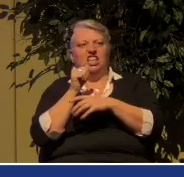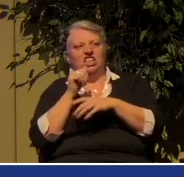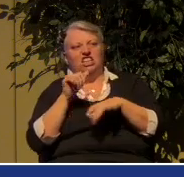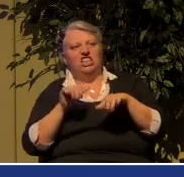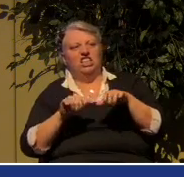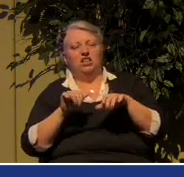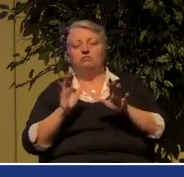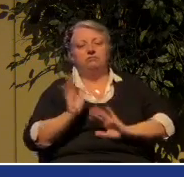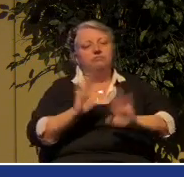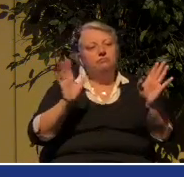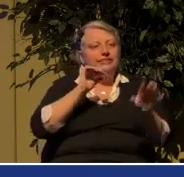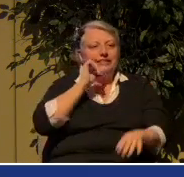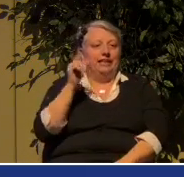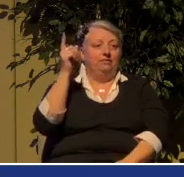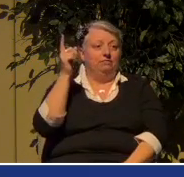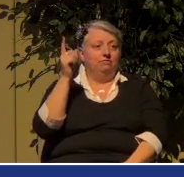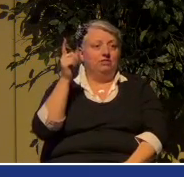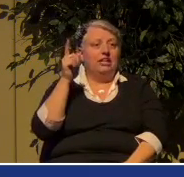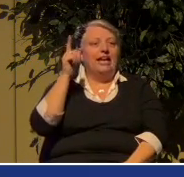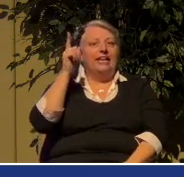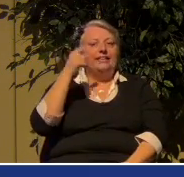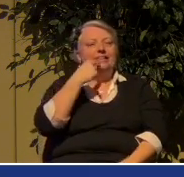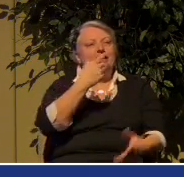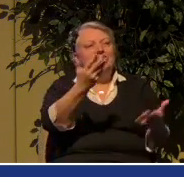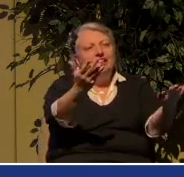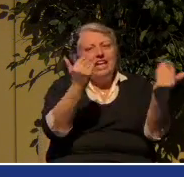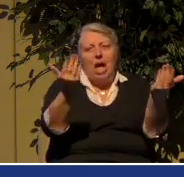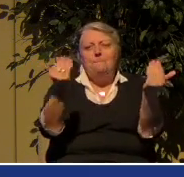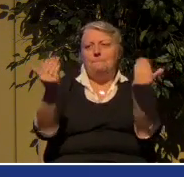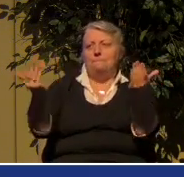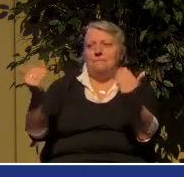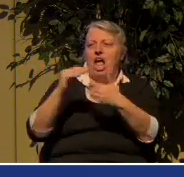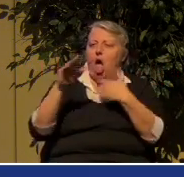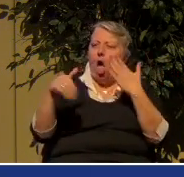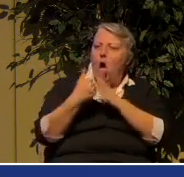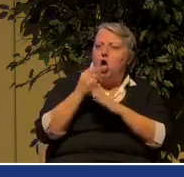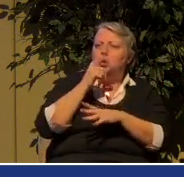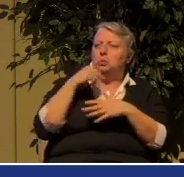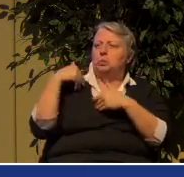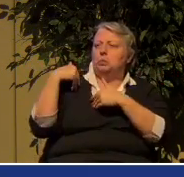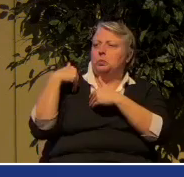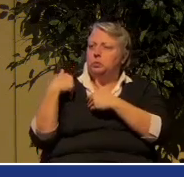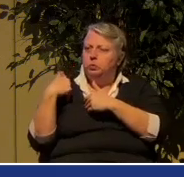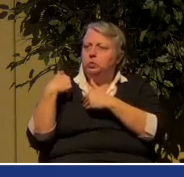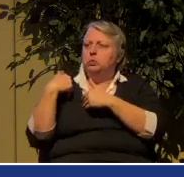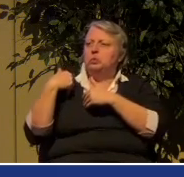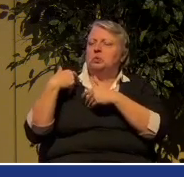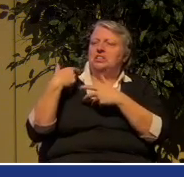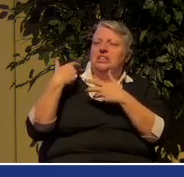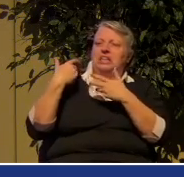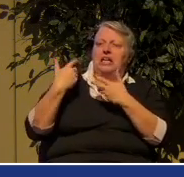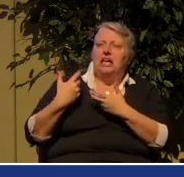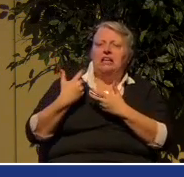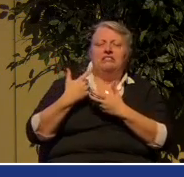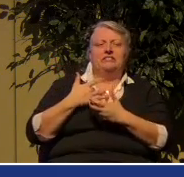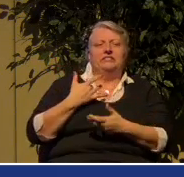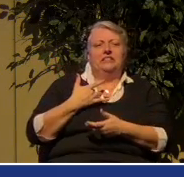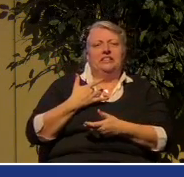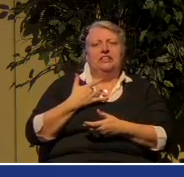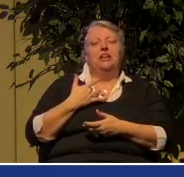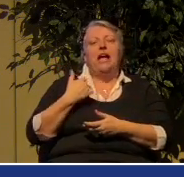are heavy laden, and I will give you rest. But when it comes to excluding